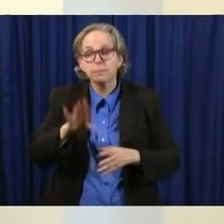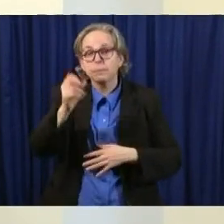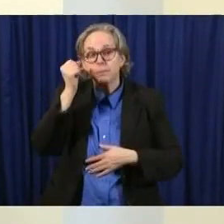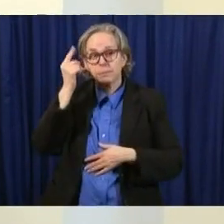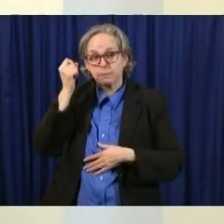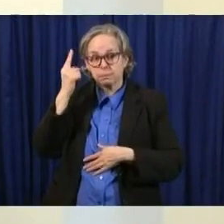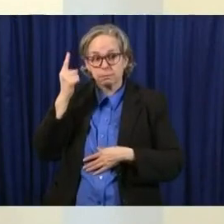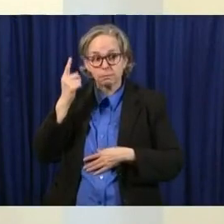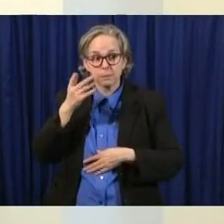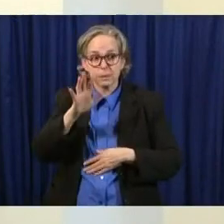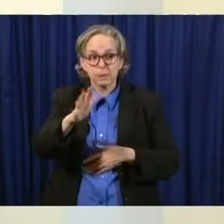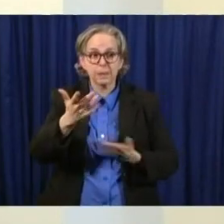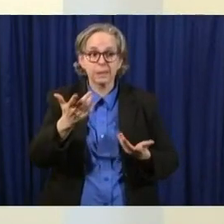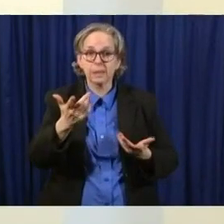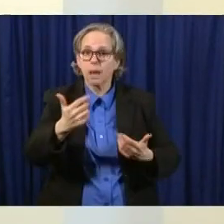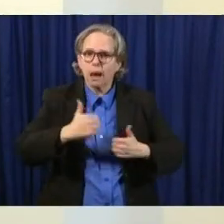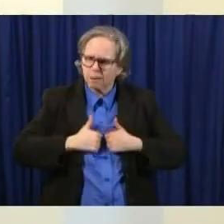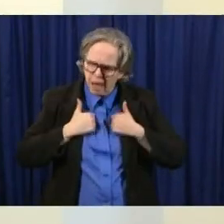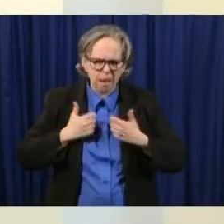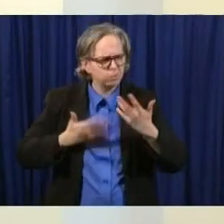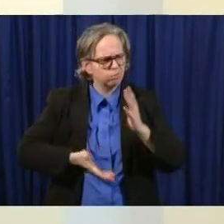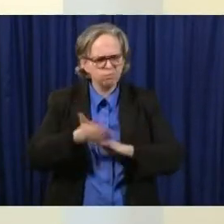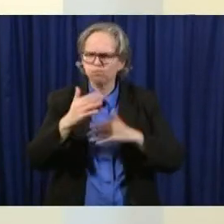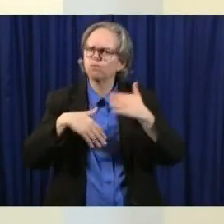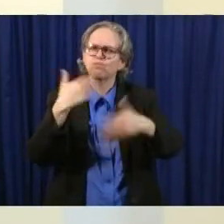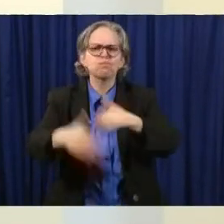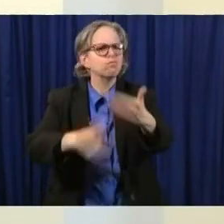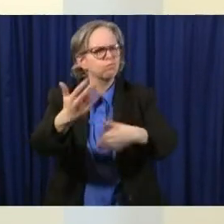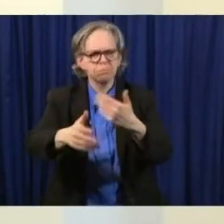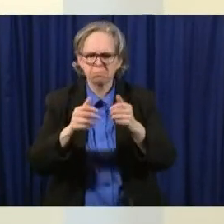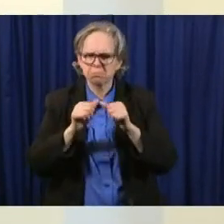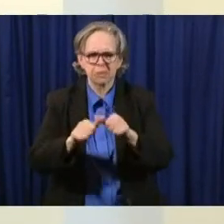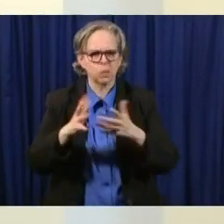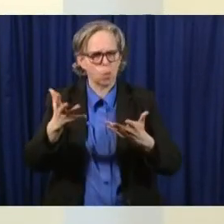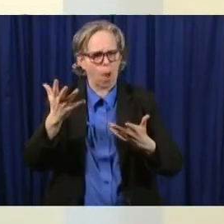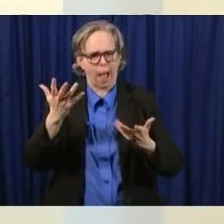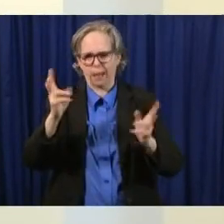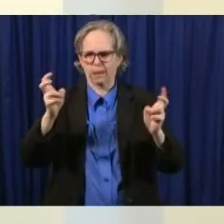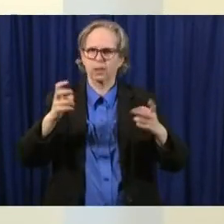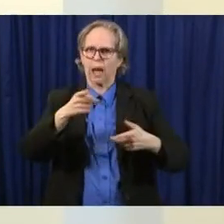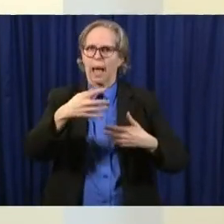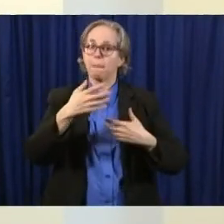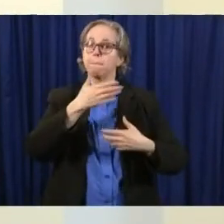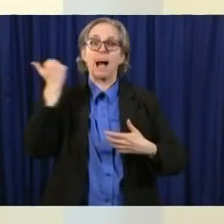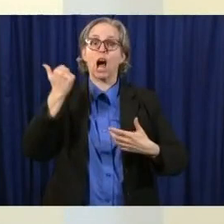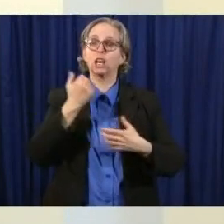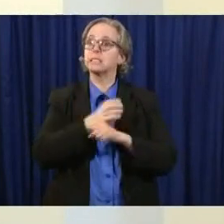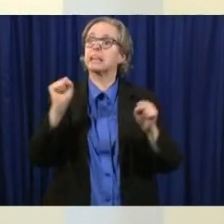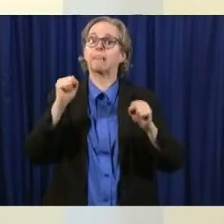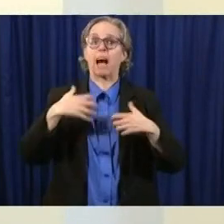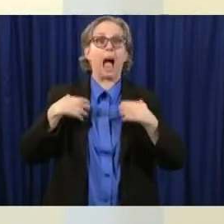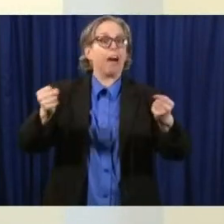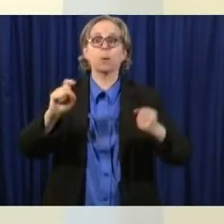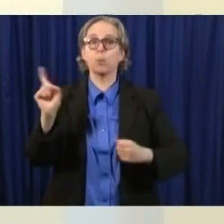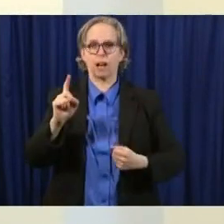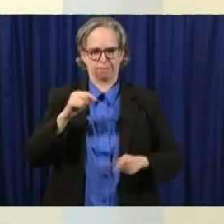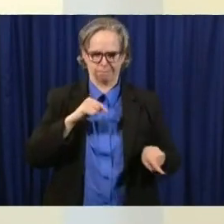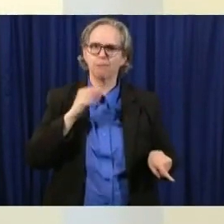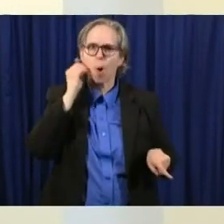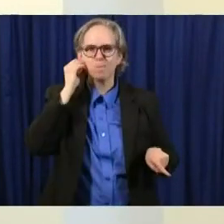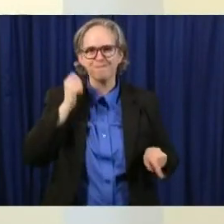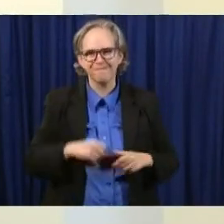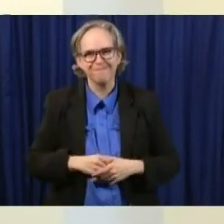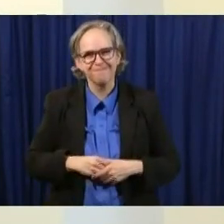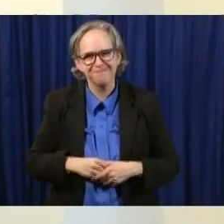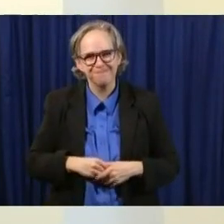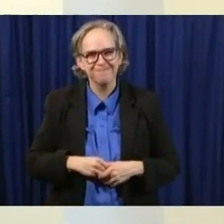healthier at home that we still really want to decrease our spread and be conscious of the fact that we can't spread this with